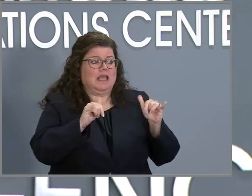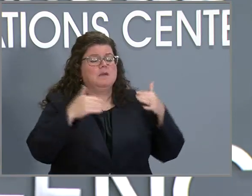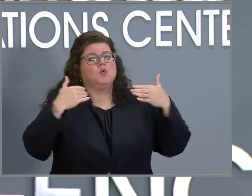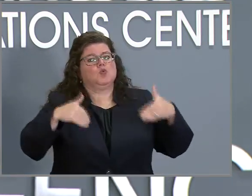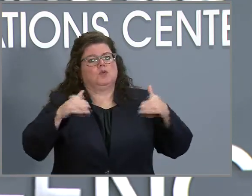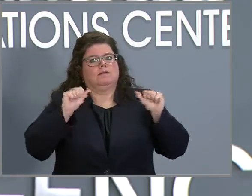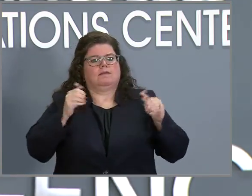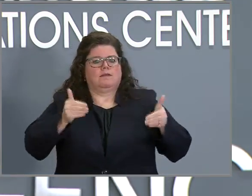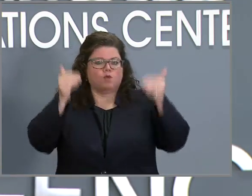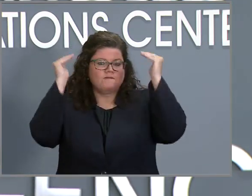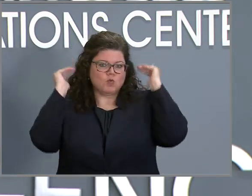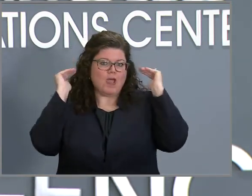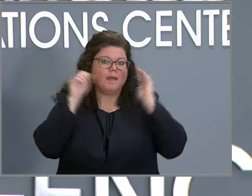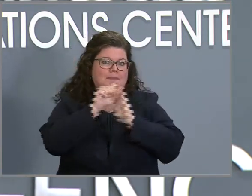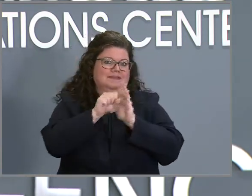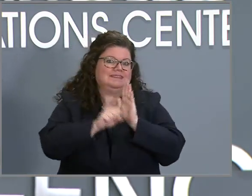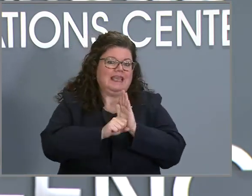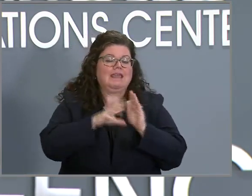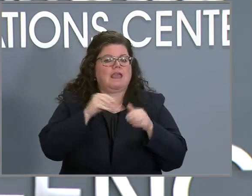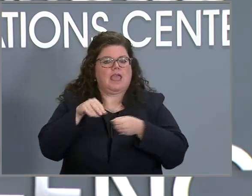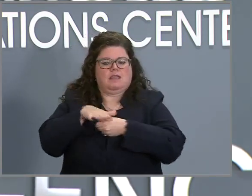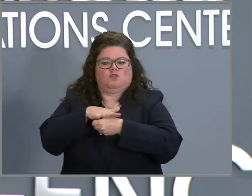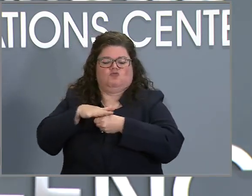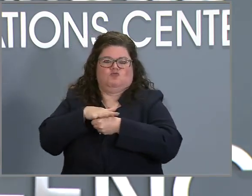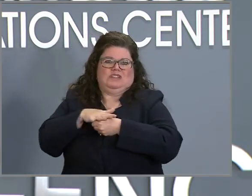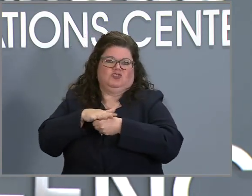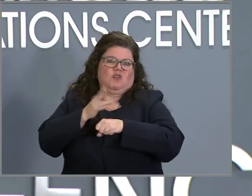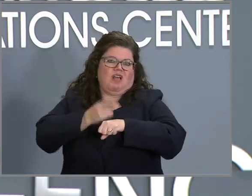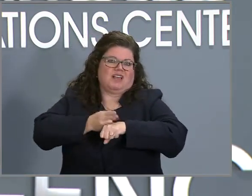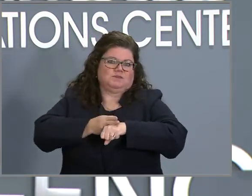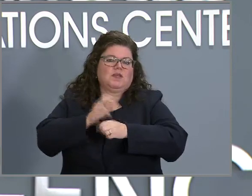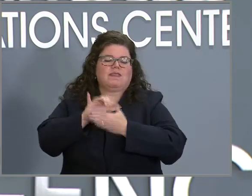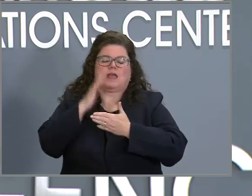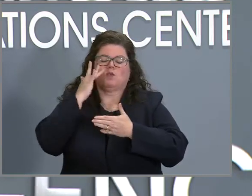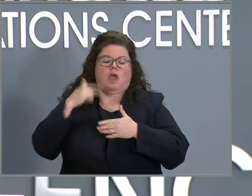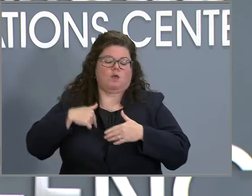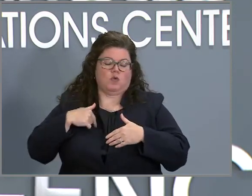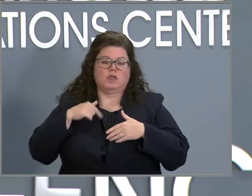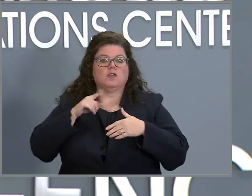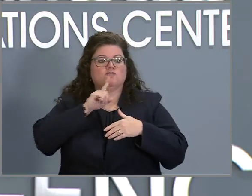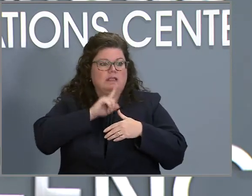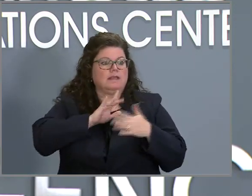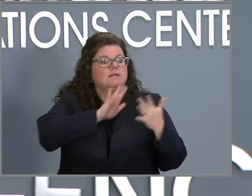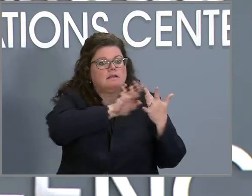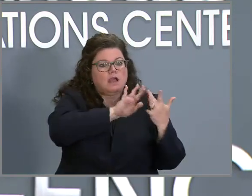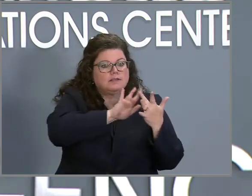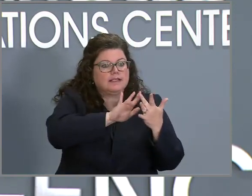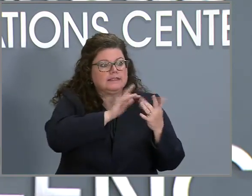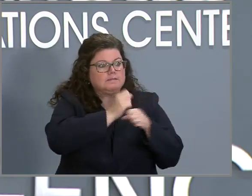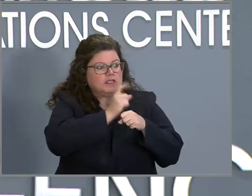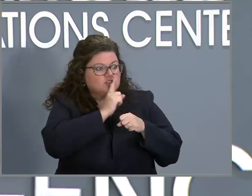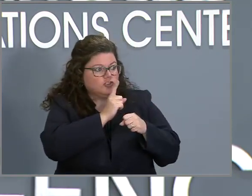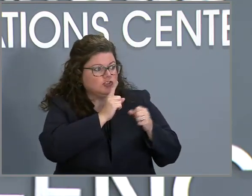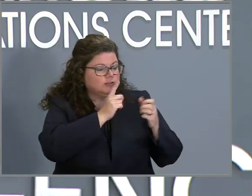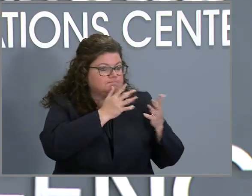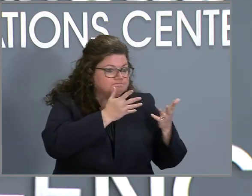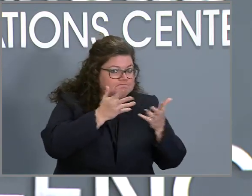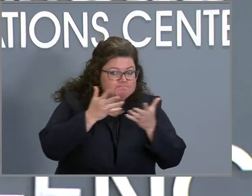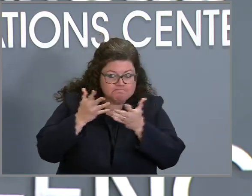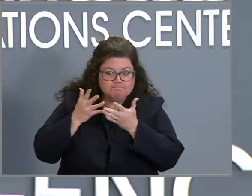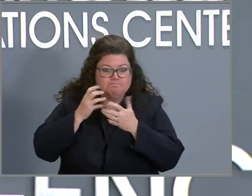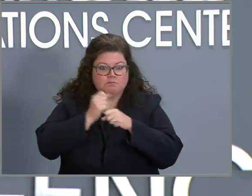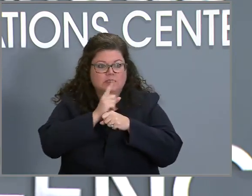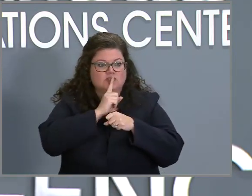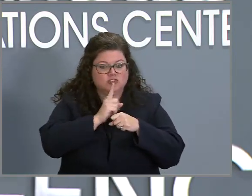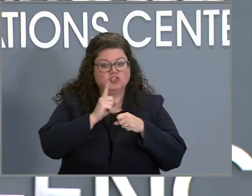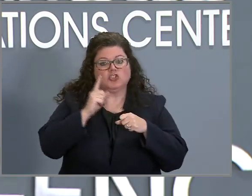system, especially regionally, issues in hospitals. So that's why we are incredibly close contact with our hospital leaders. We're standing up our patient transfer,